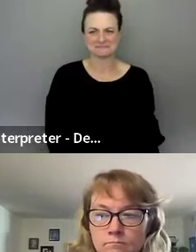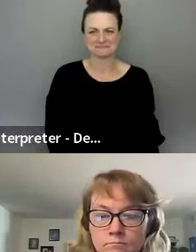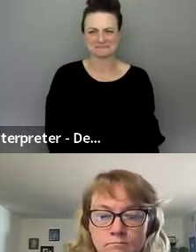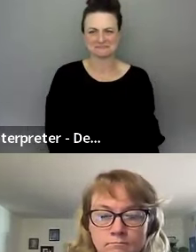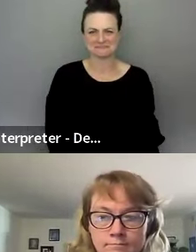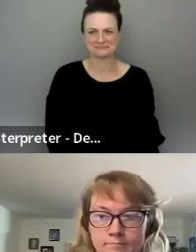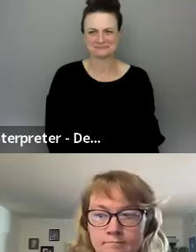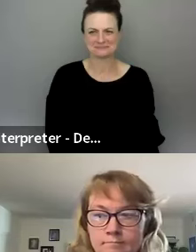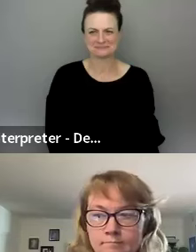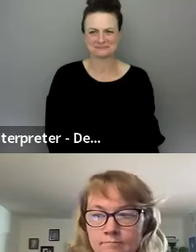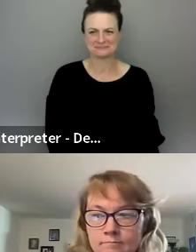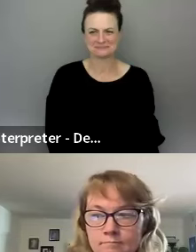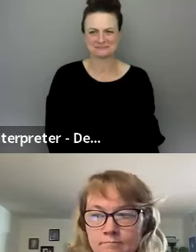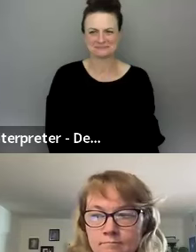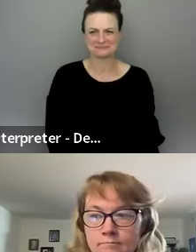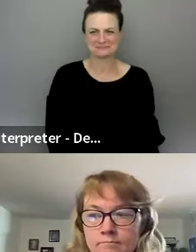Welcome.